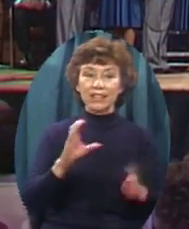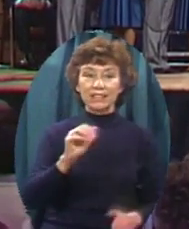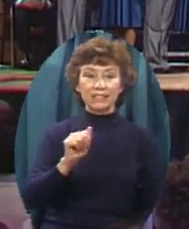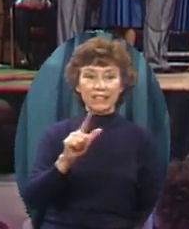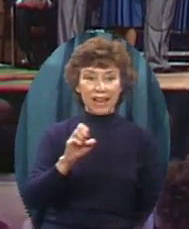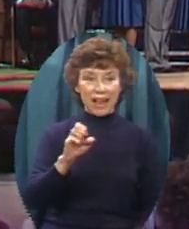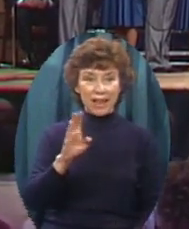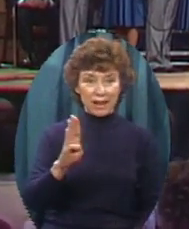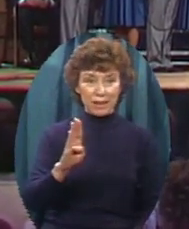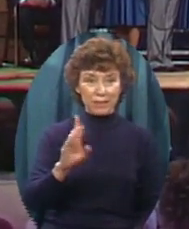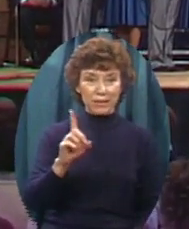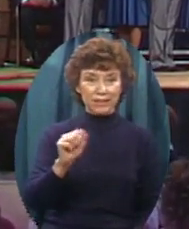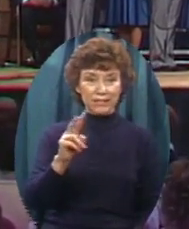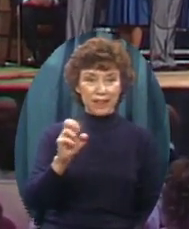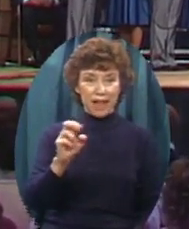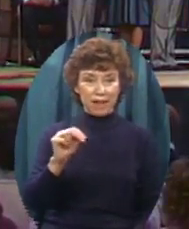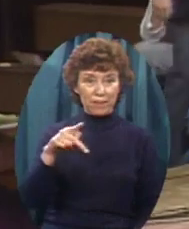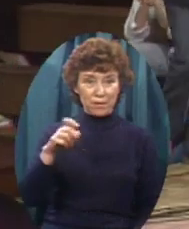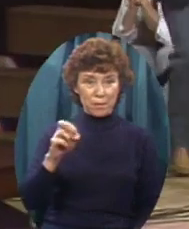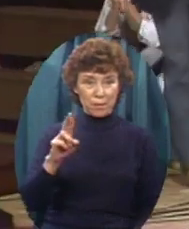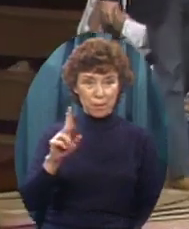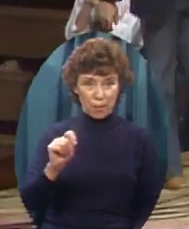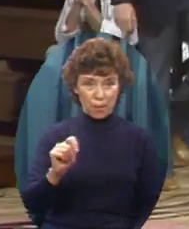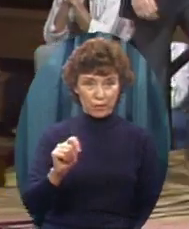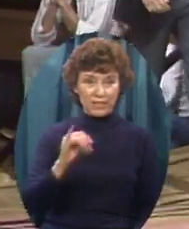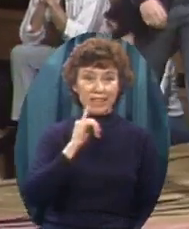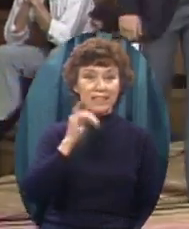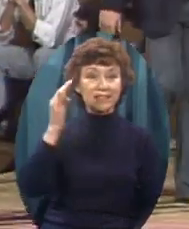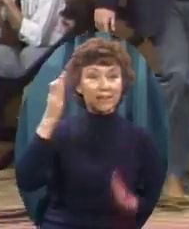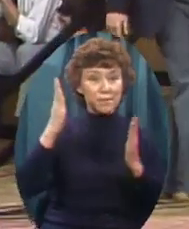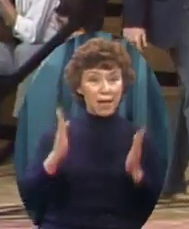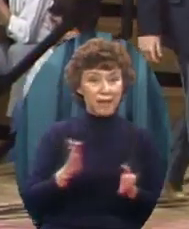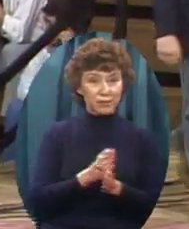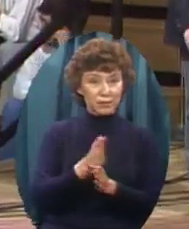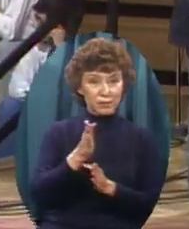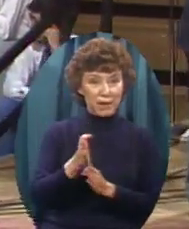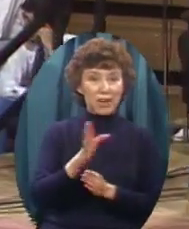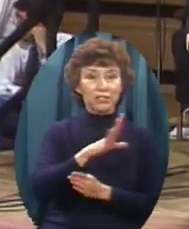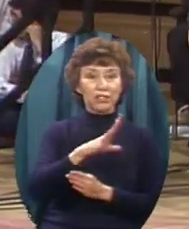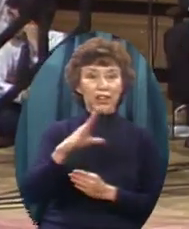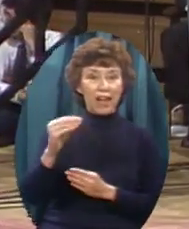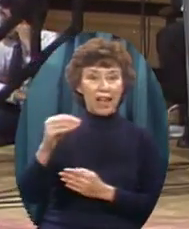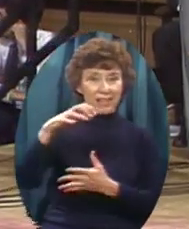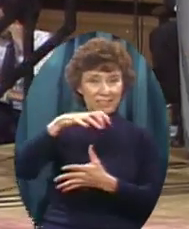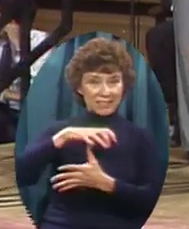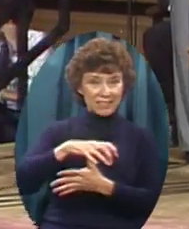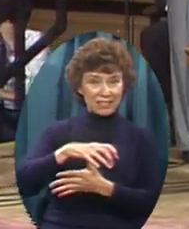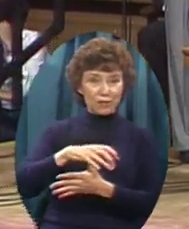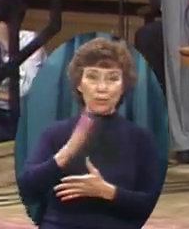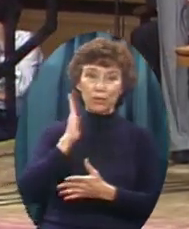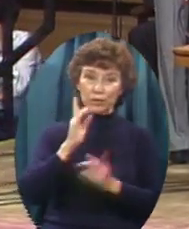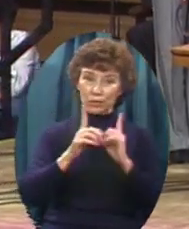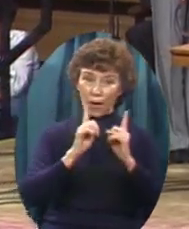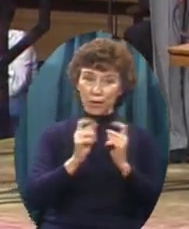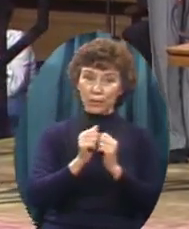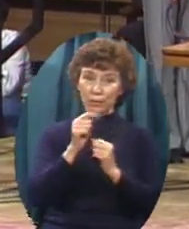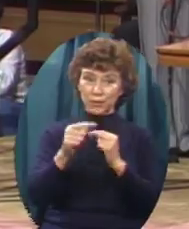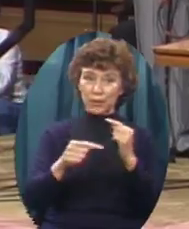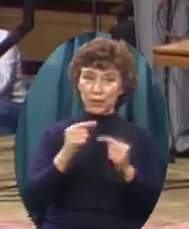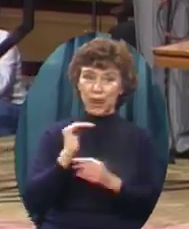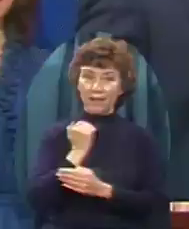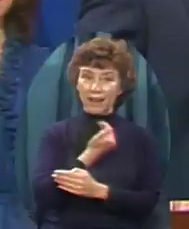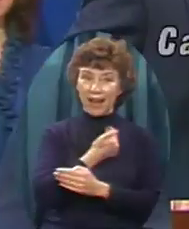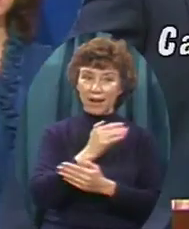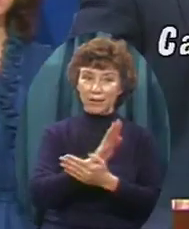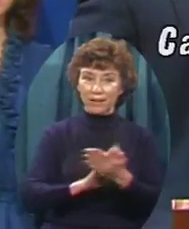He's a pastoral major He's a senior And Caleb, tell us how you heard About Liberty Baptist